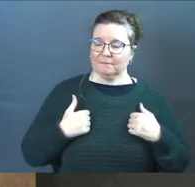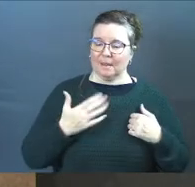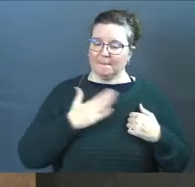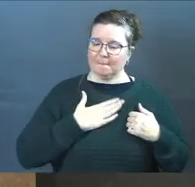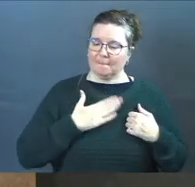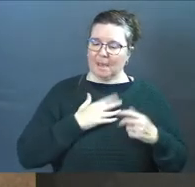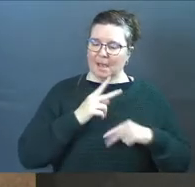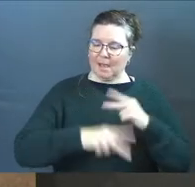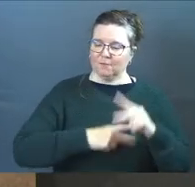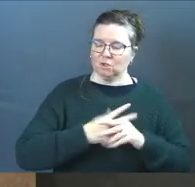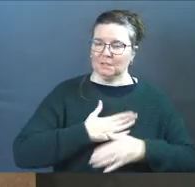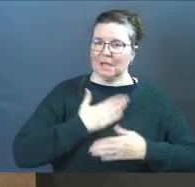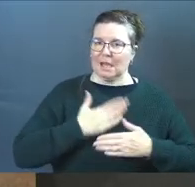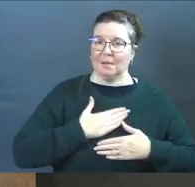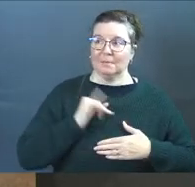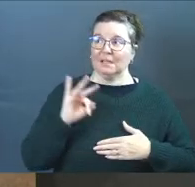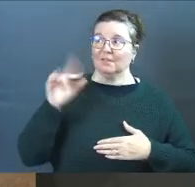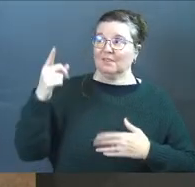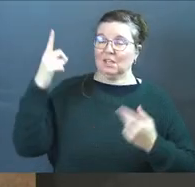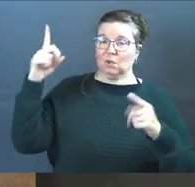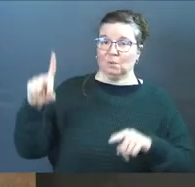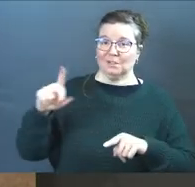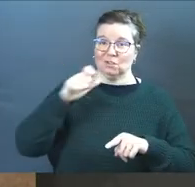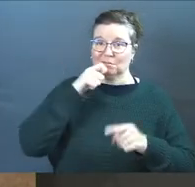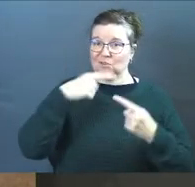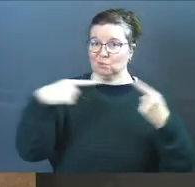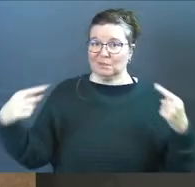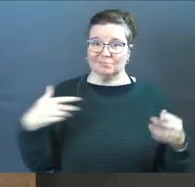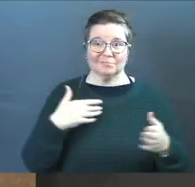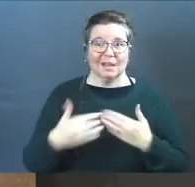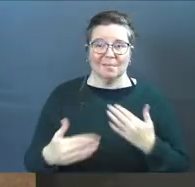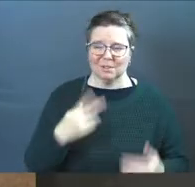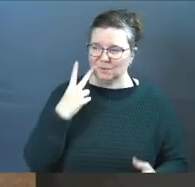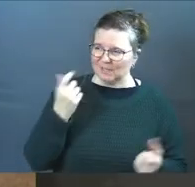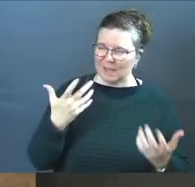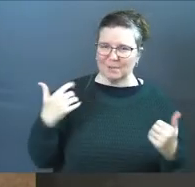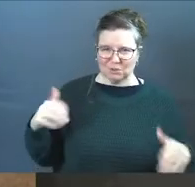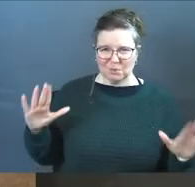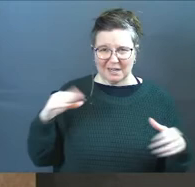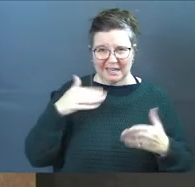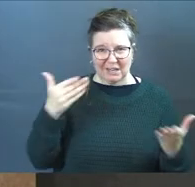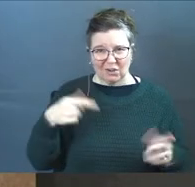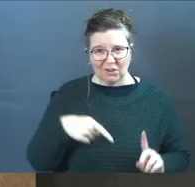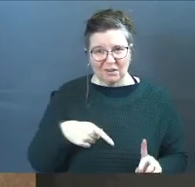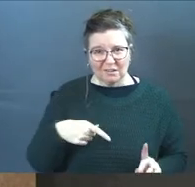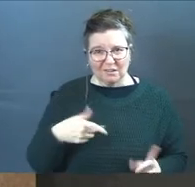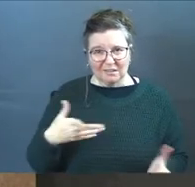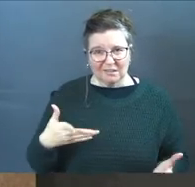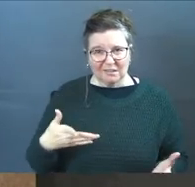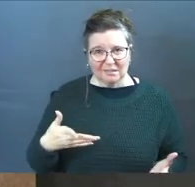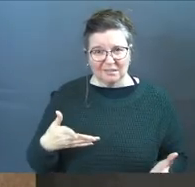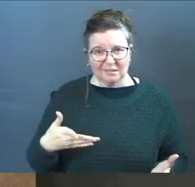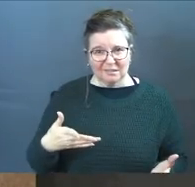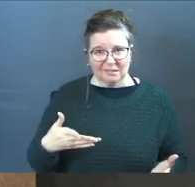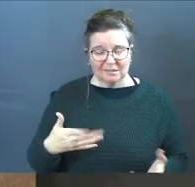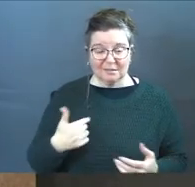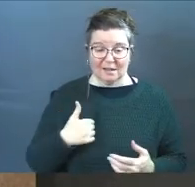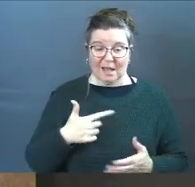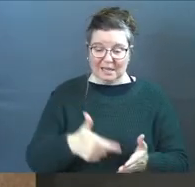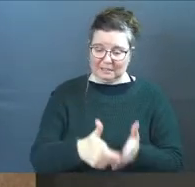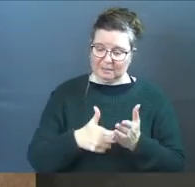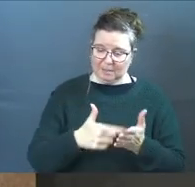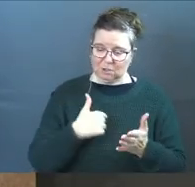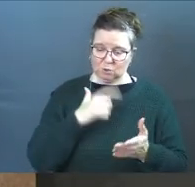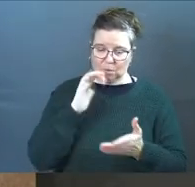my version of happiness whether he agrees with it or not do you see how much surrender is in here I